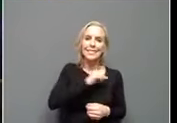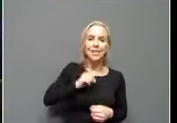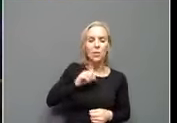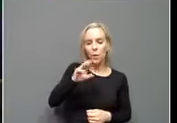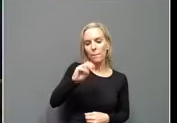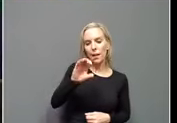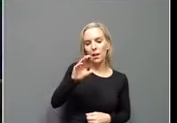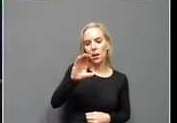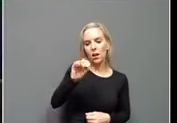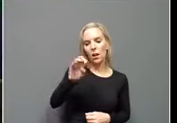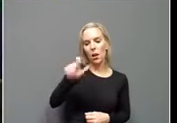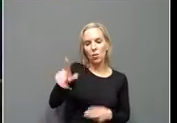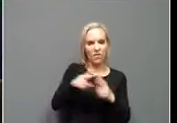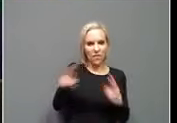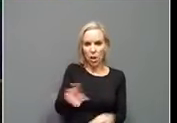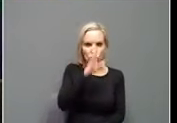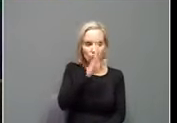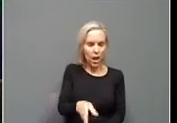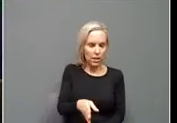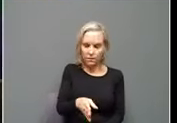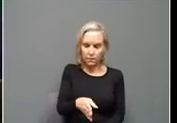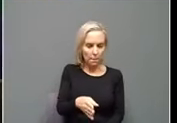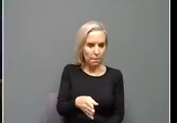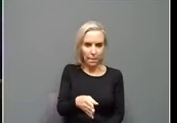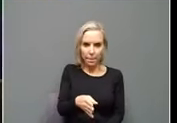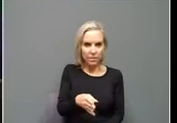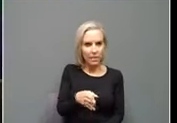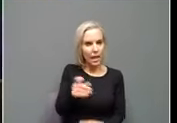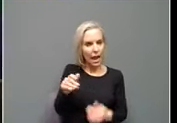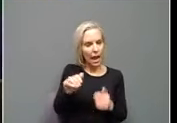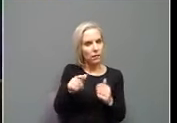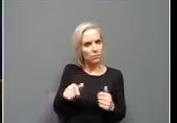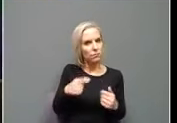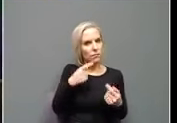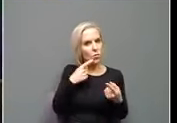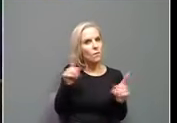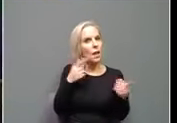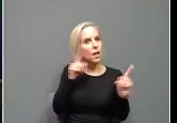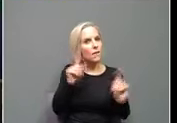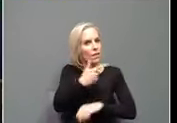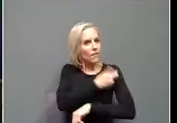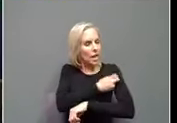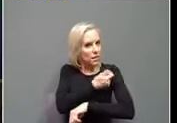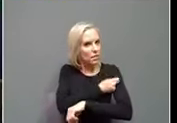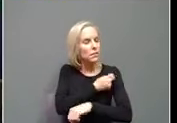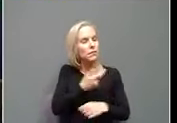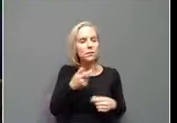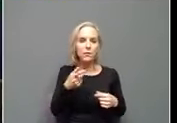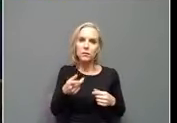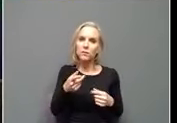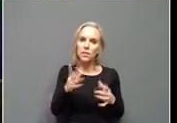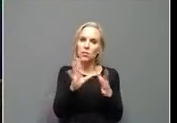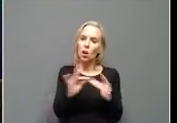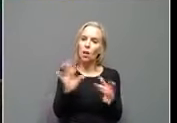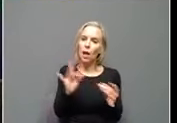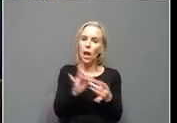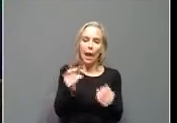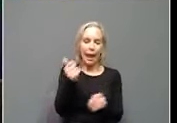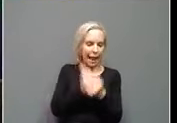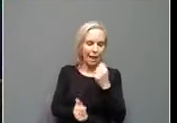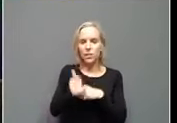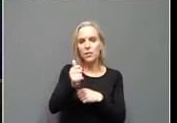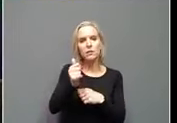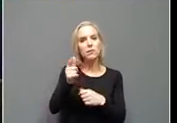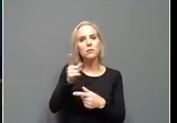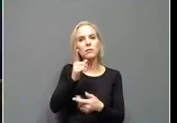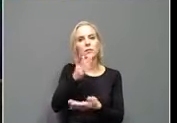very direct, uh, about, uh, how positive these vaccines are. And he talks about it and just about every stop he, he, he